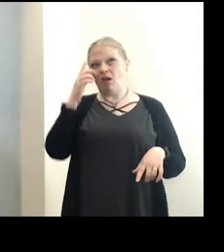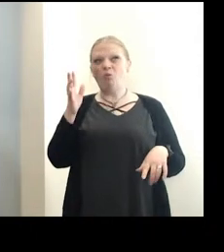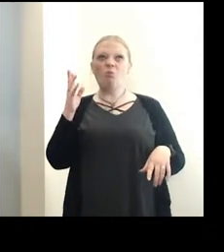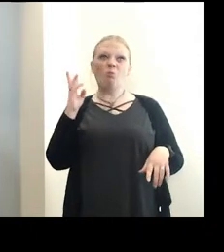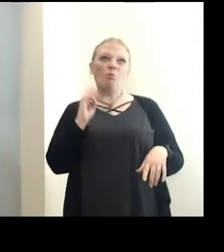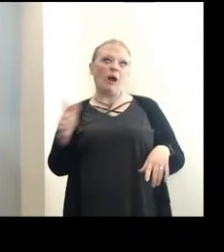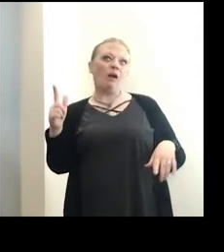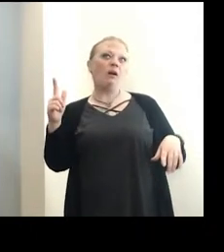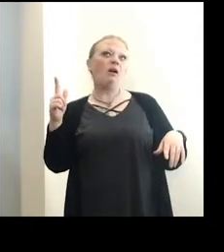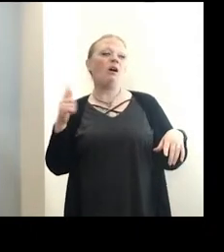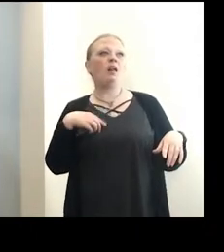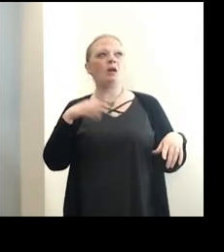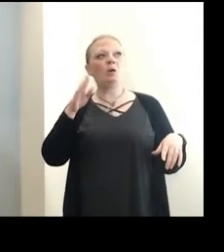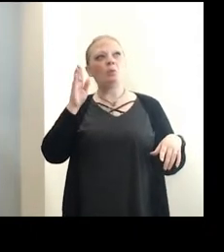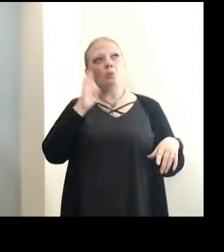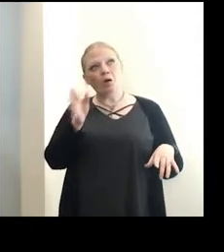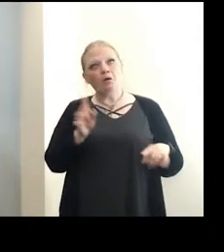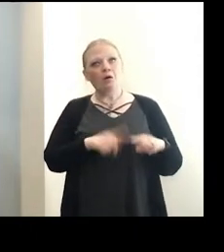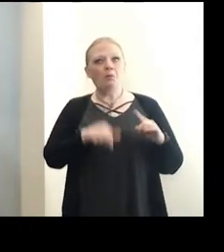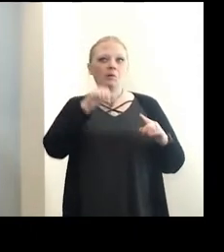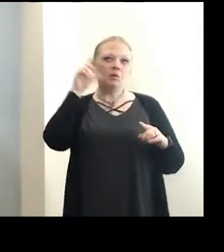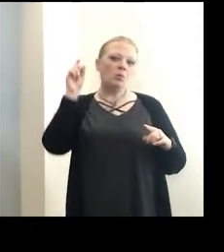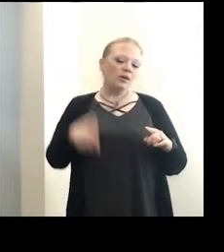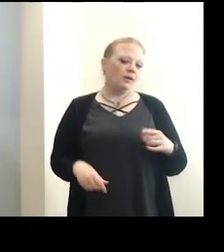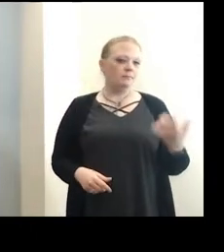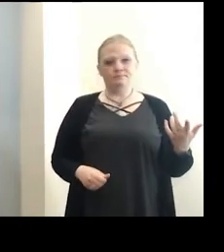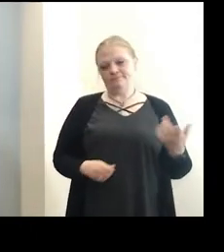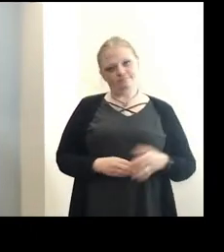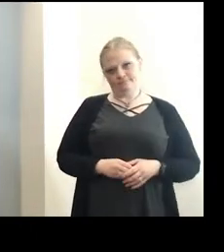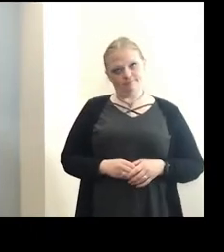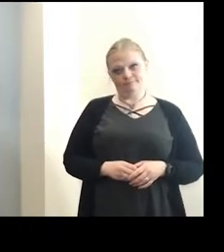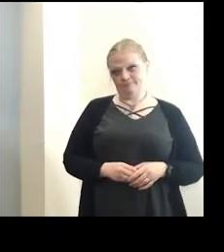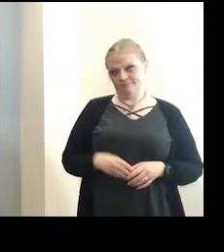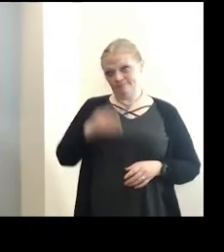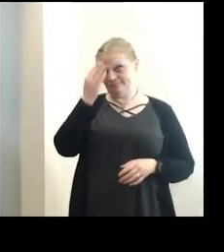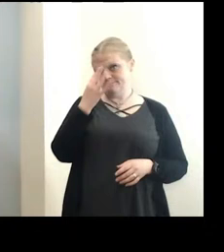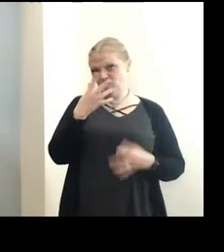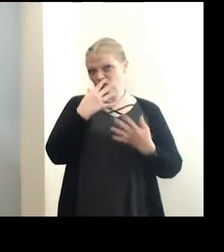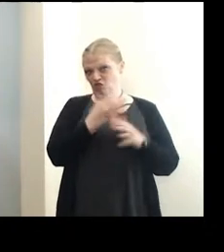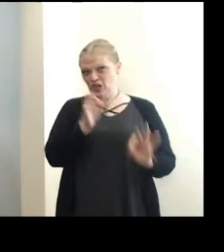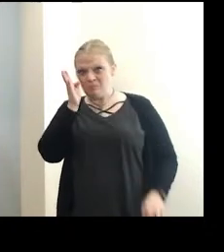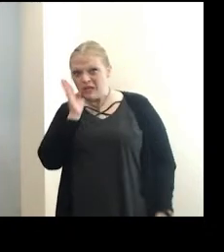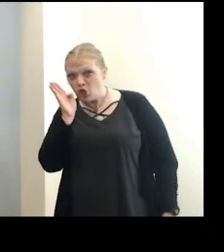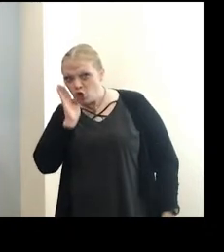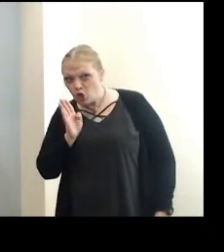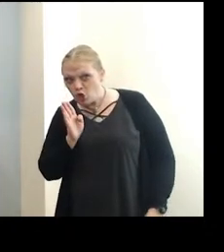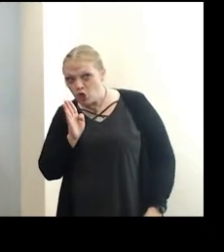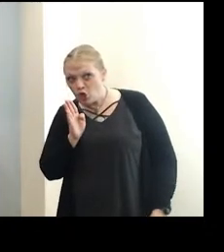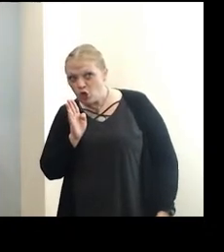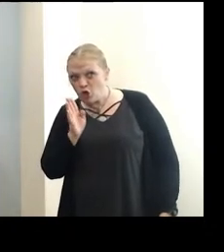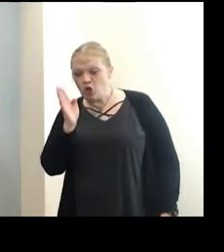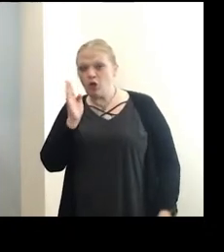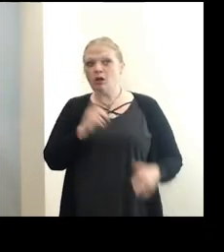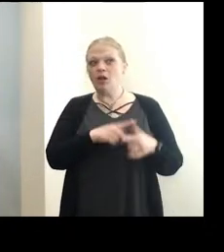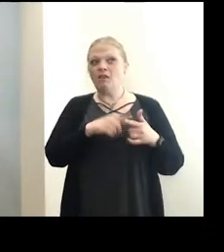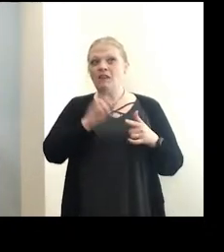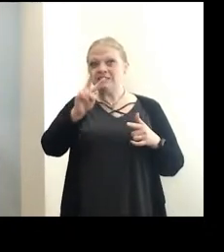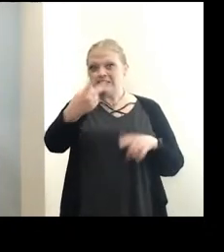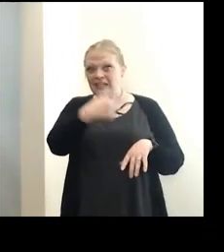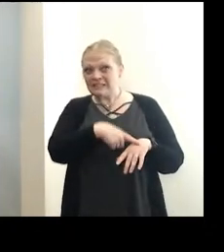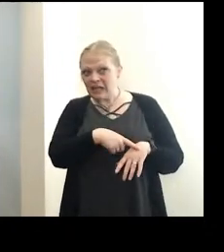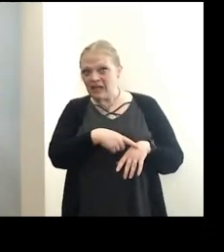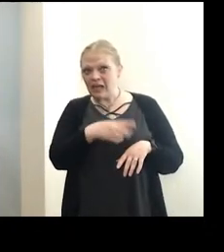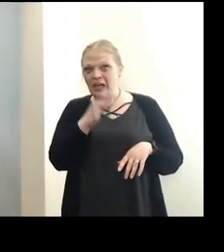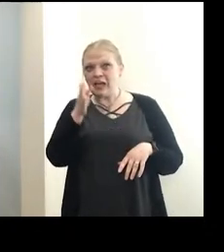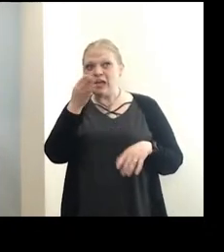get vaccinated, but I didn't really think I needed it. But telling them that they get a free beer, when they come back the second time, they get another free beer,